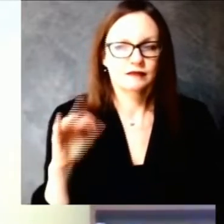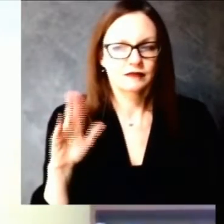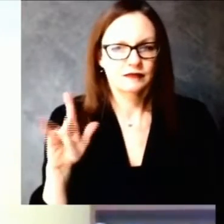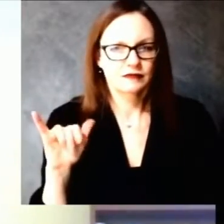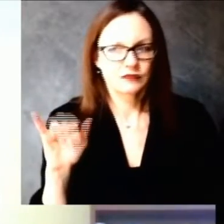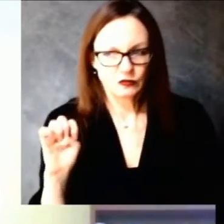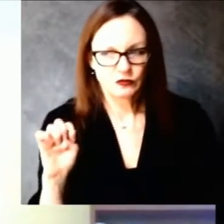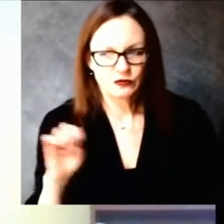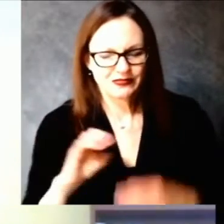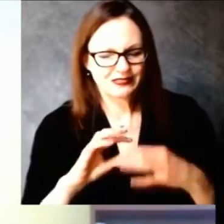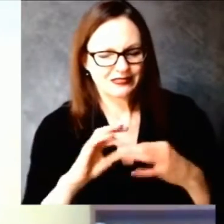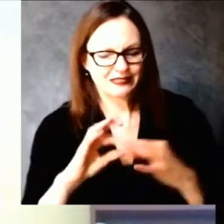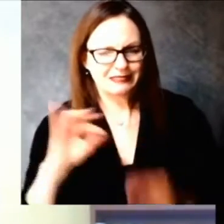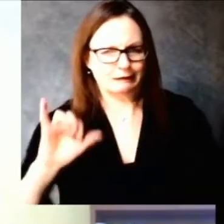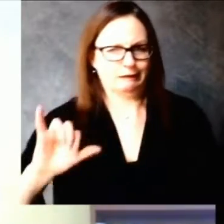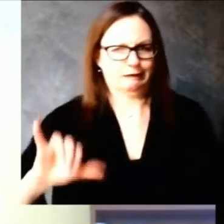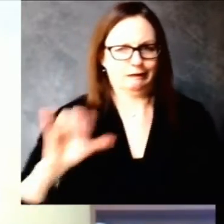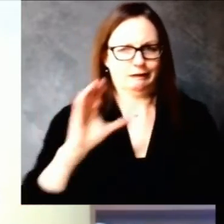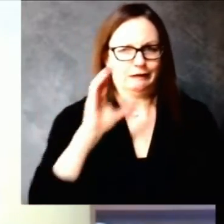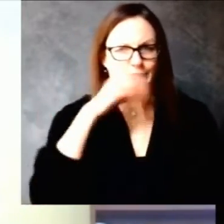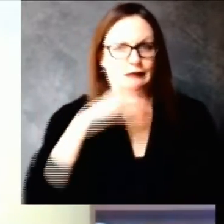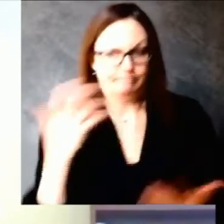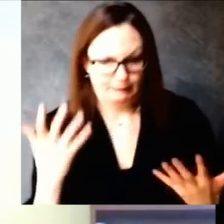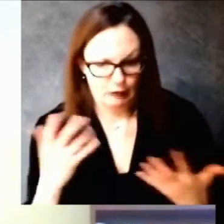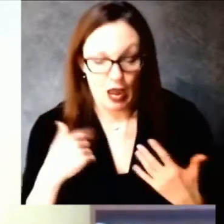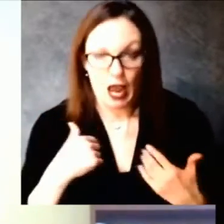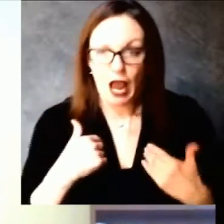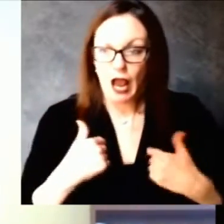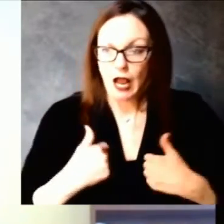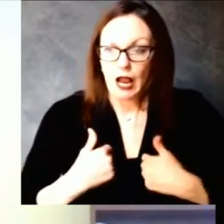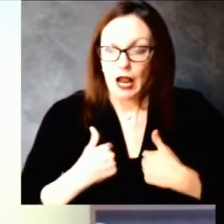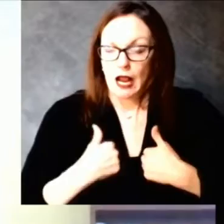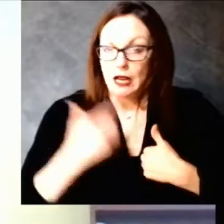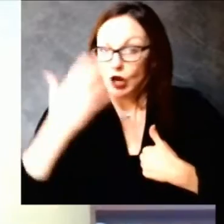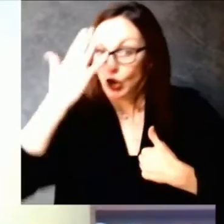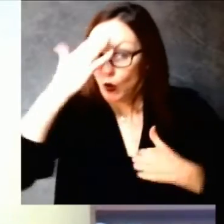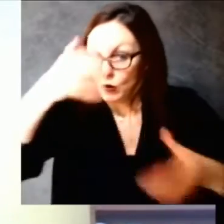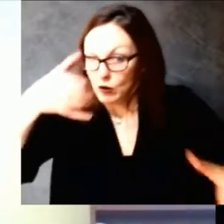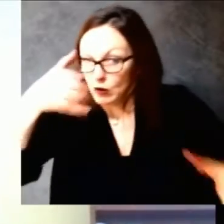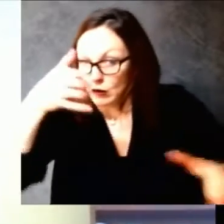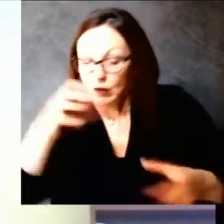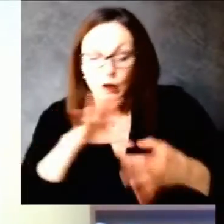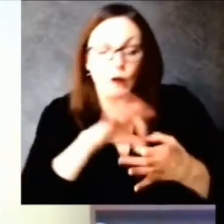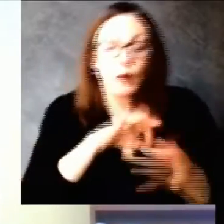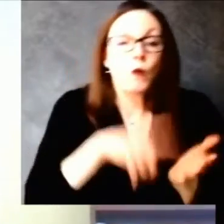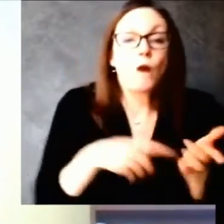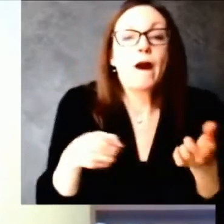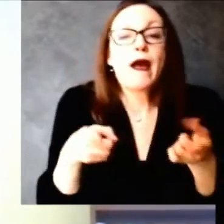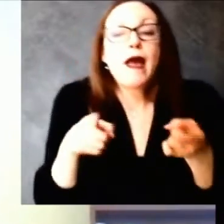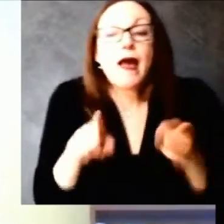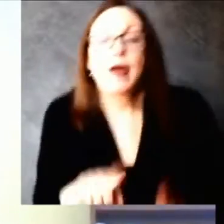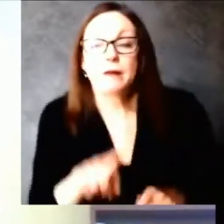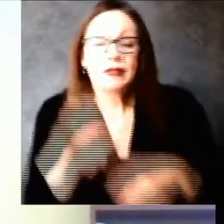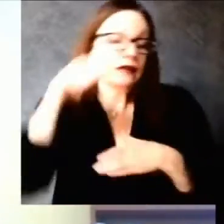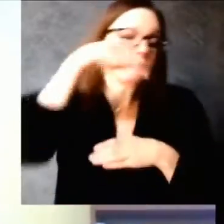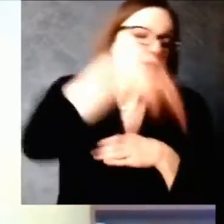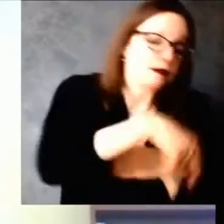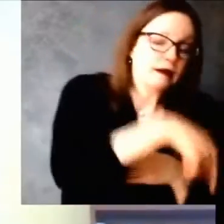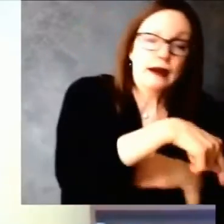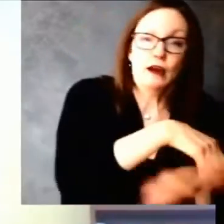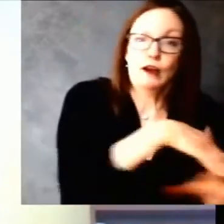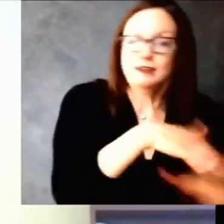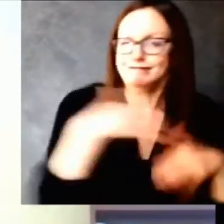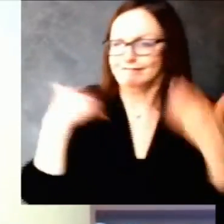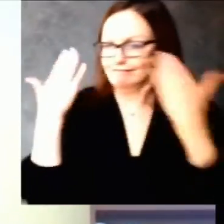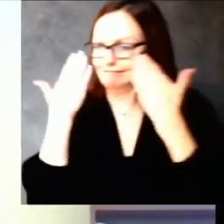that here's the process and how it goes and that is that each week vaccinators submit a request for how